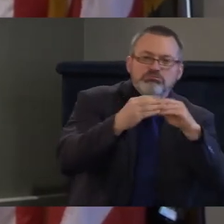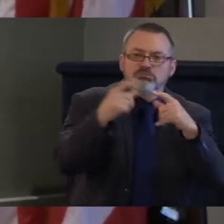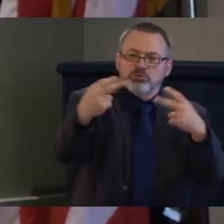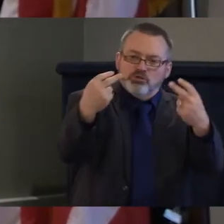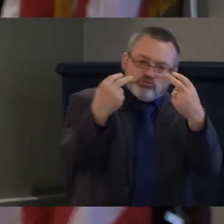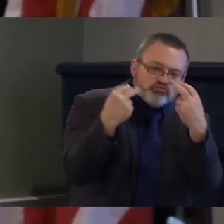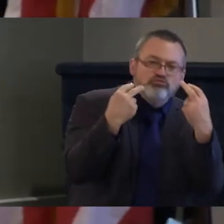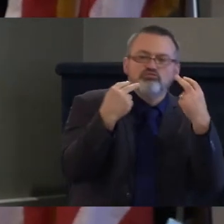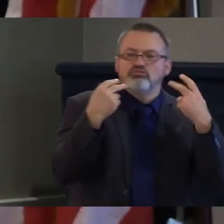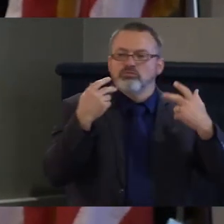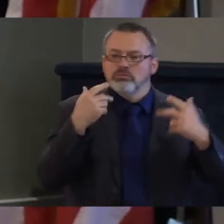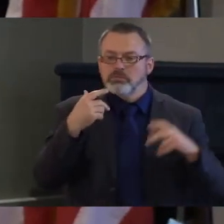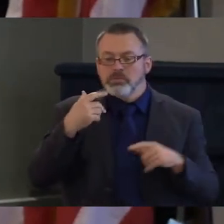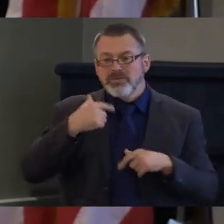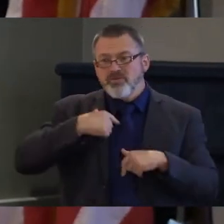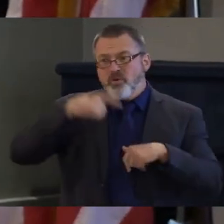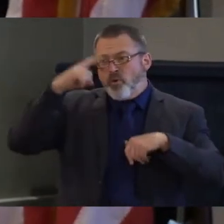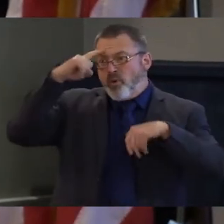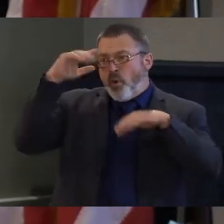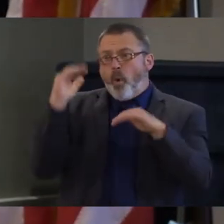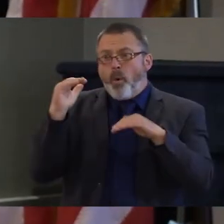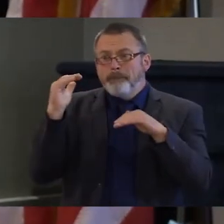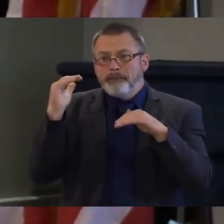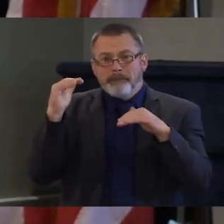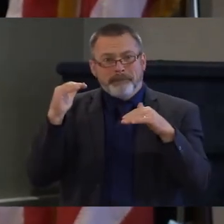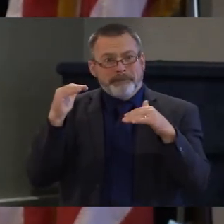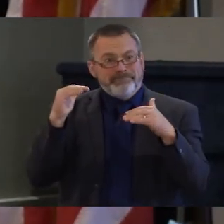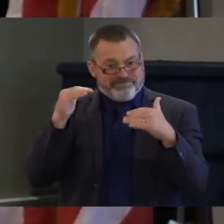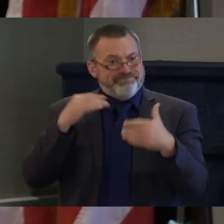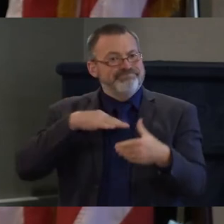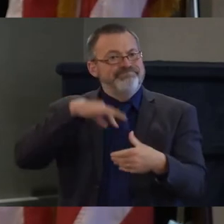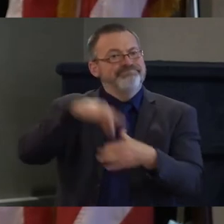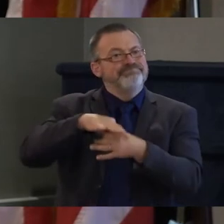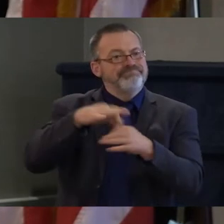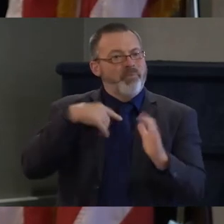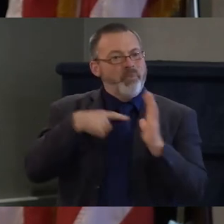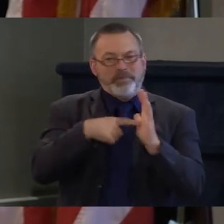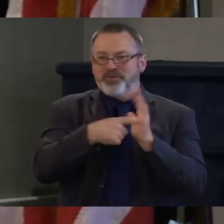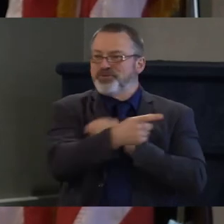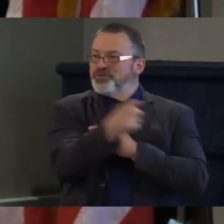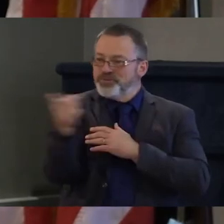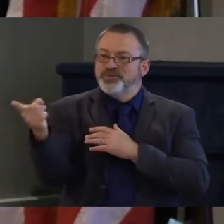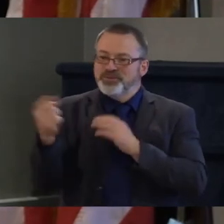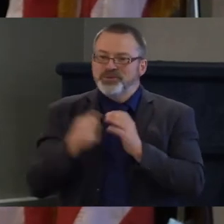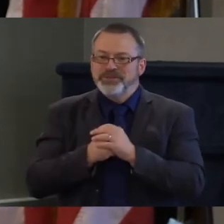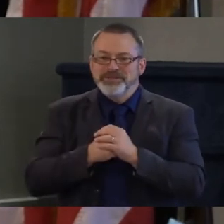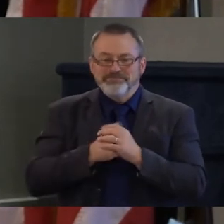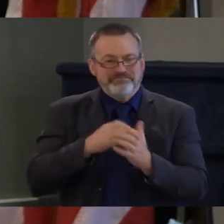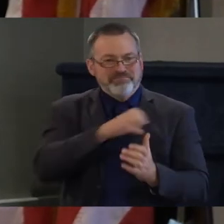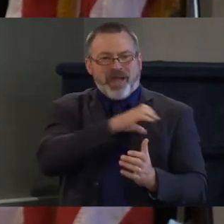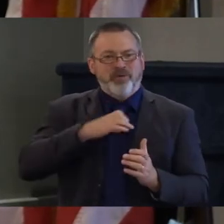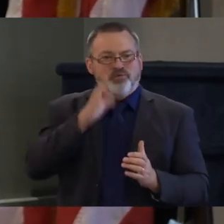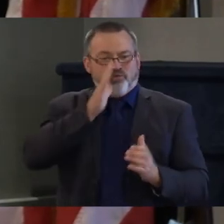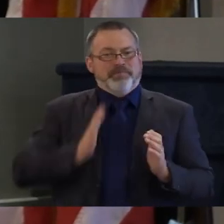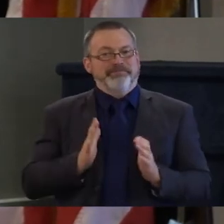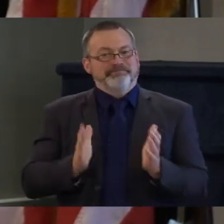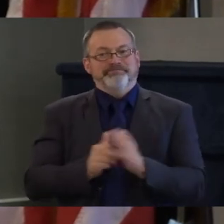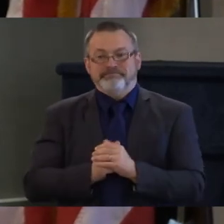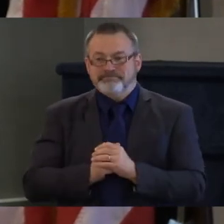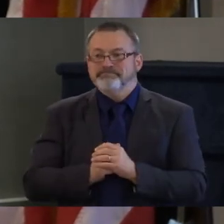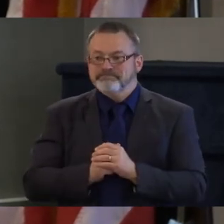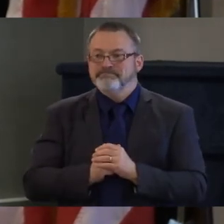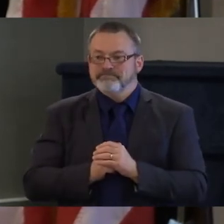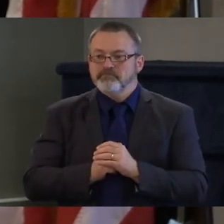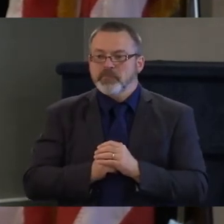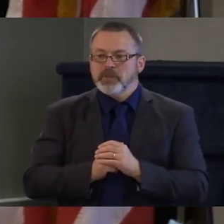do and how i hope to represent vermont as as your next congresswoman i am unusual